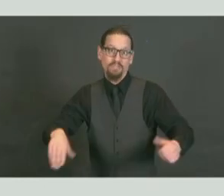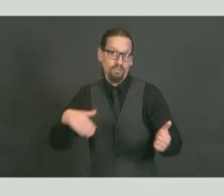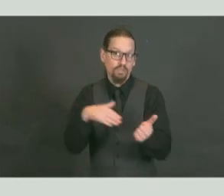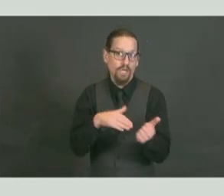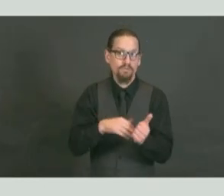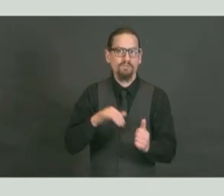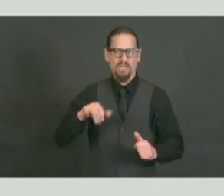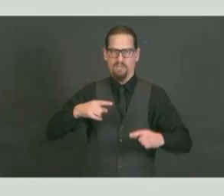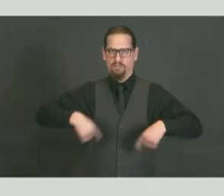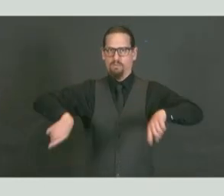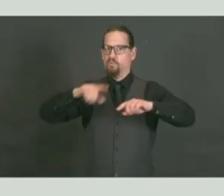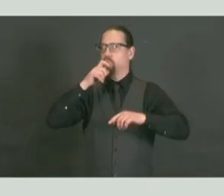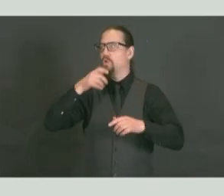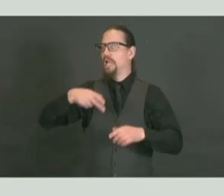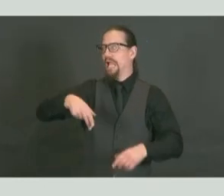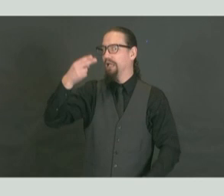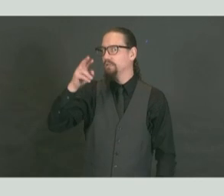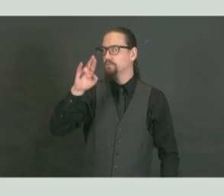COVID-19.